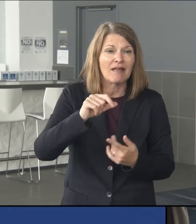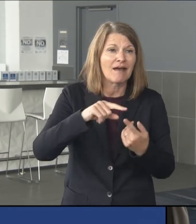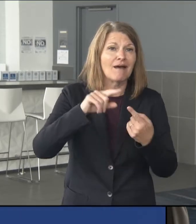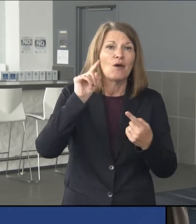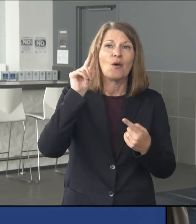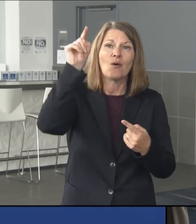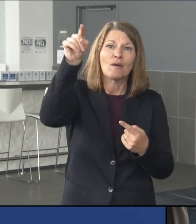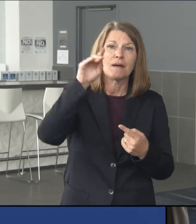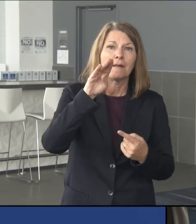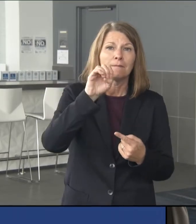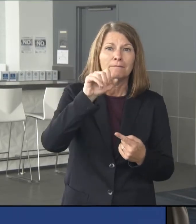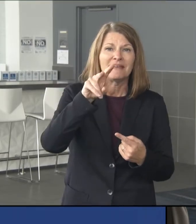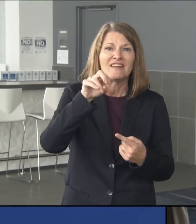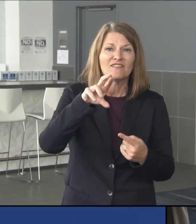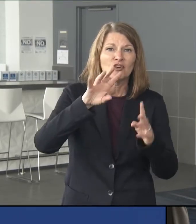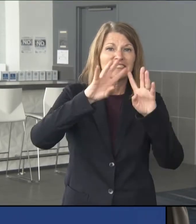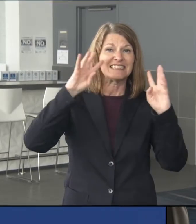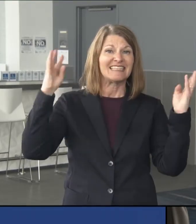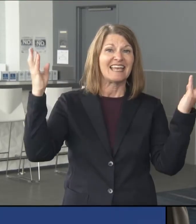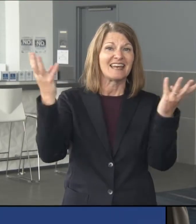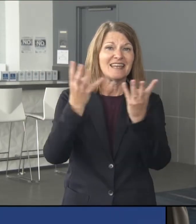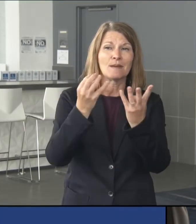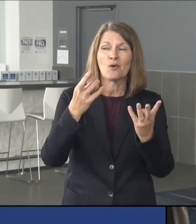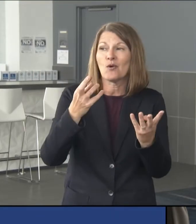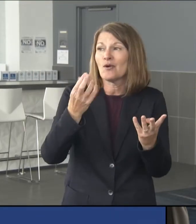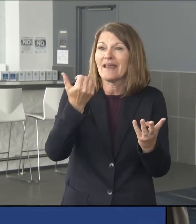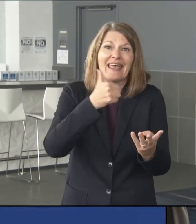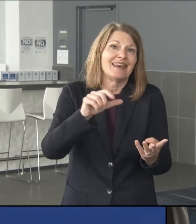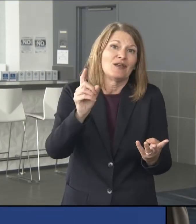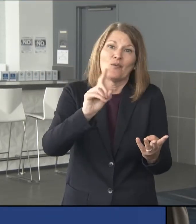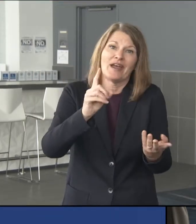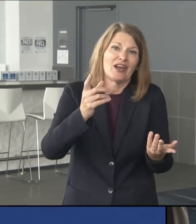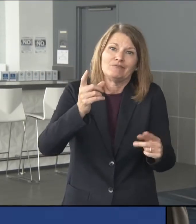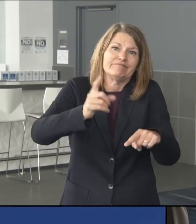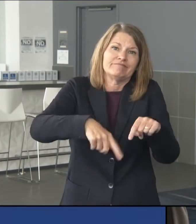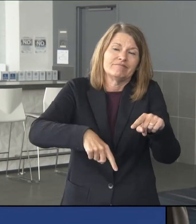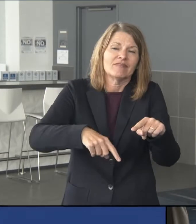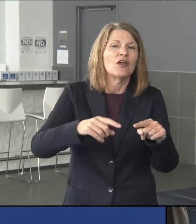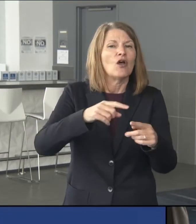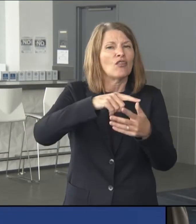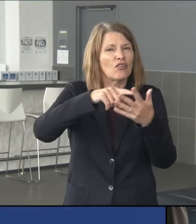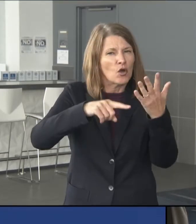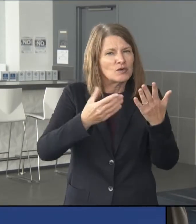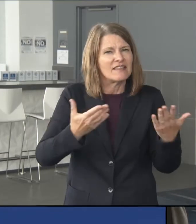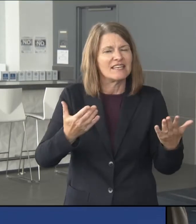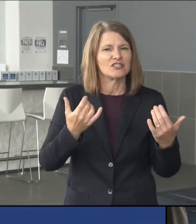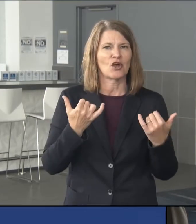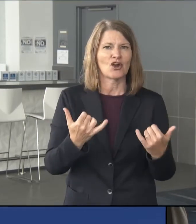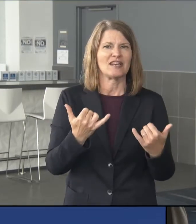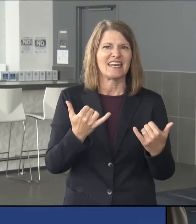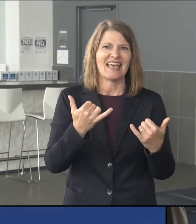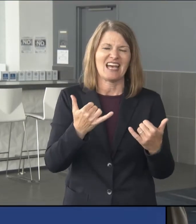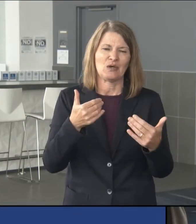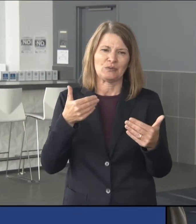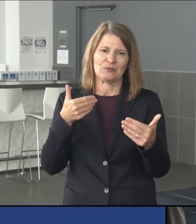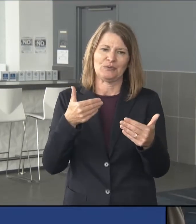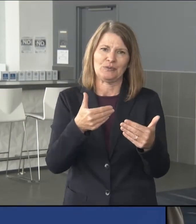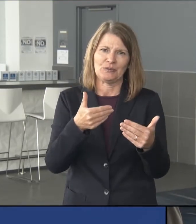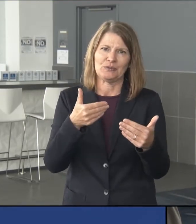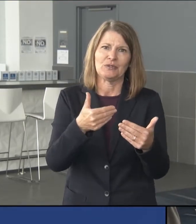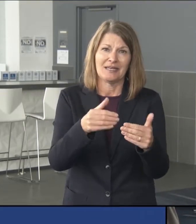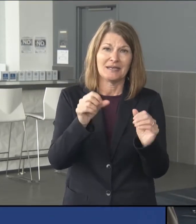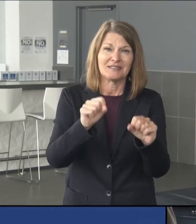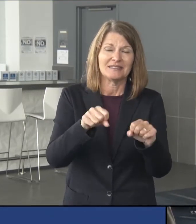or just about any place else. Those things are now within our reach